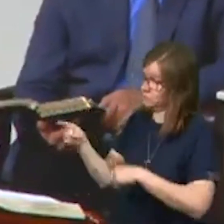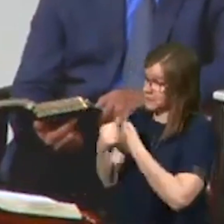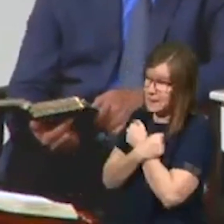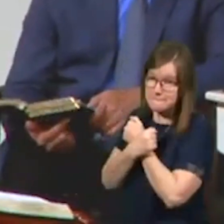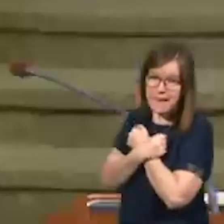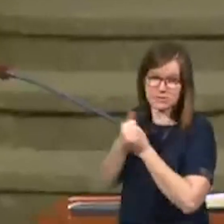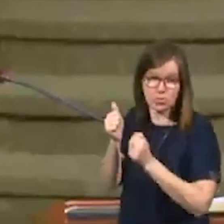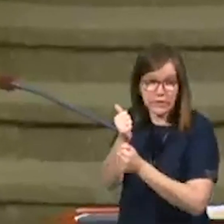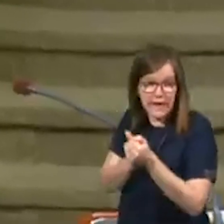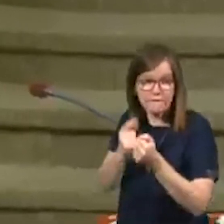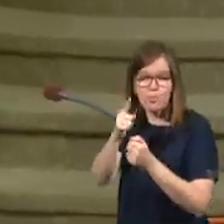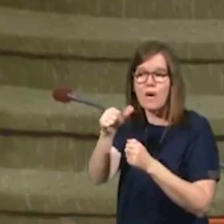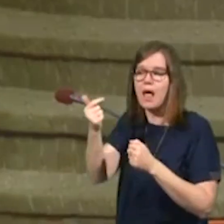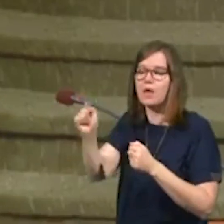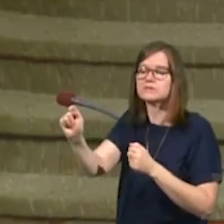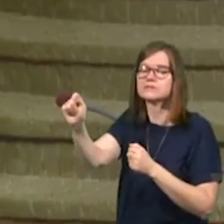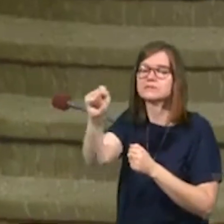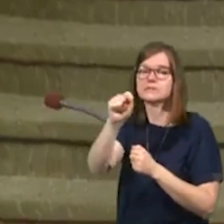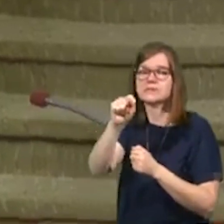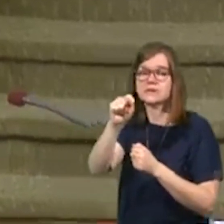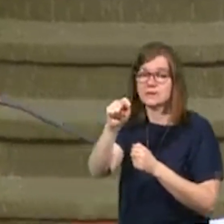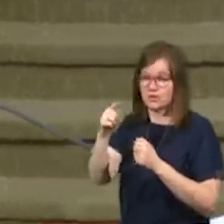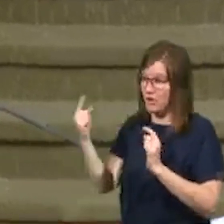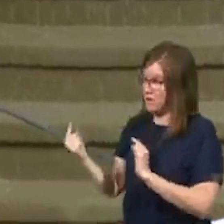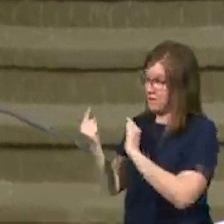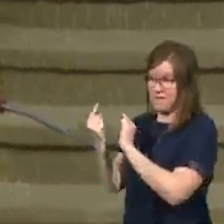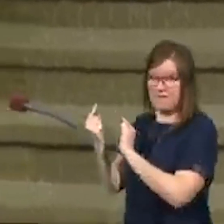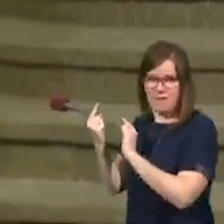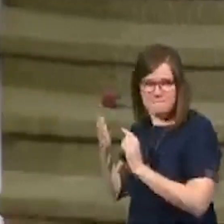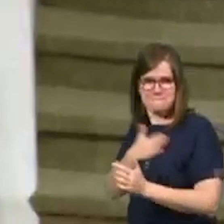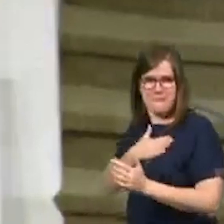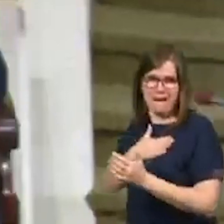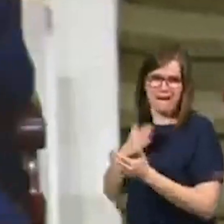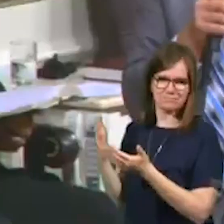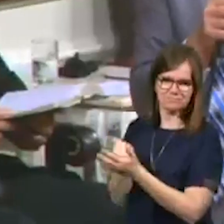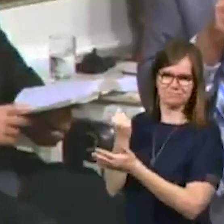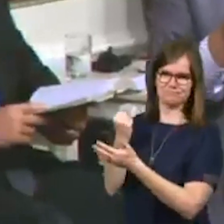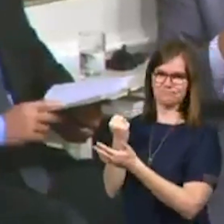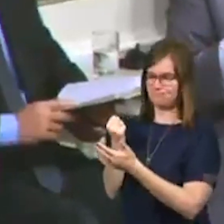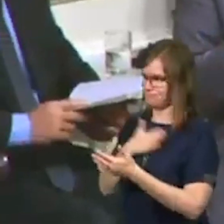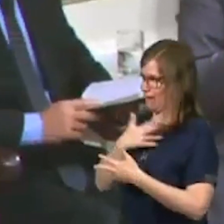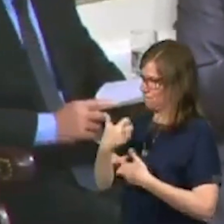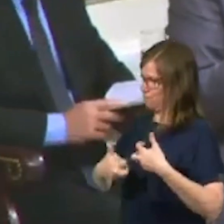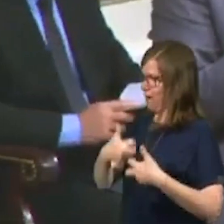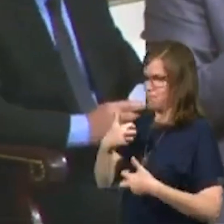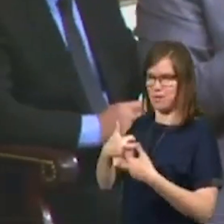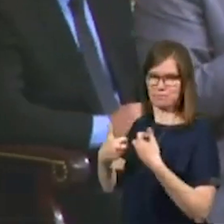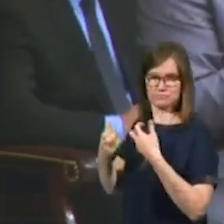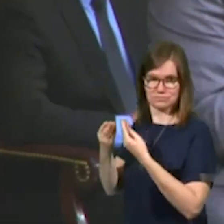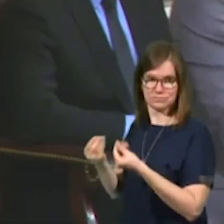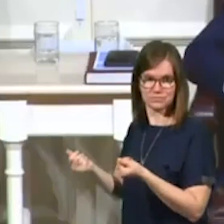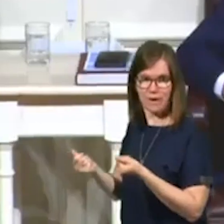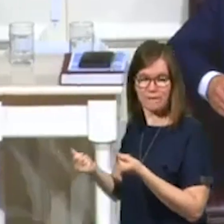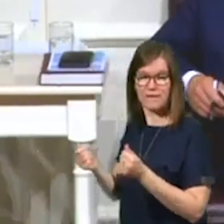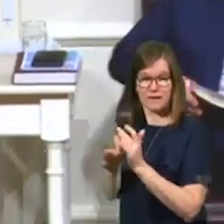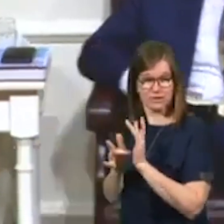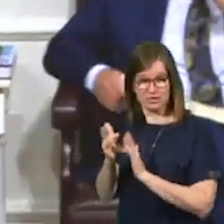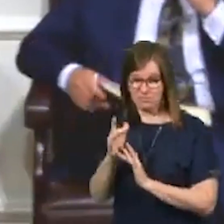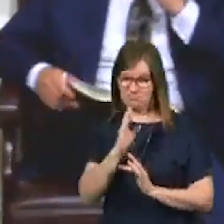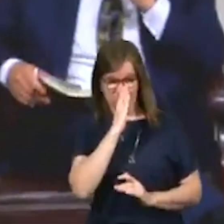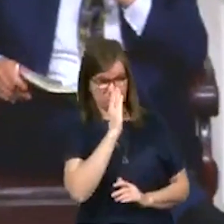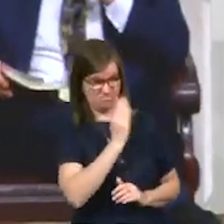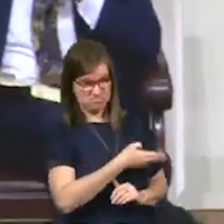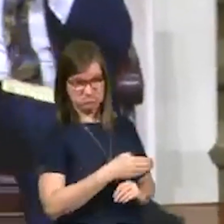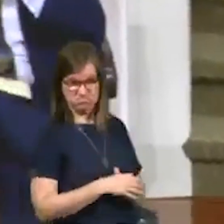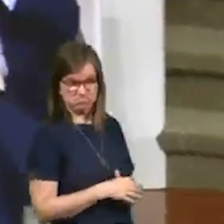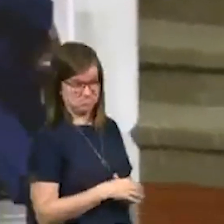was with everybody else. Yes. And here she is her opportunity to get her problem fixed. And Jesus says, I mean,